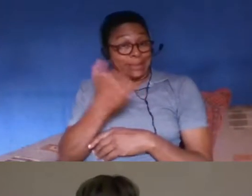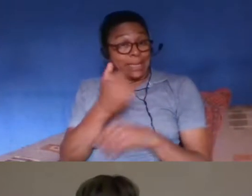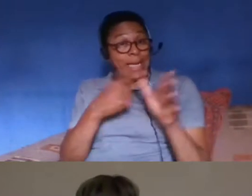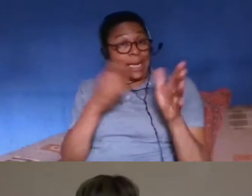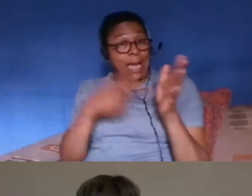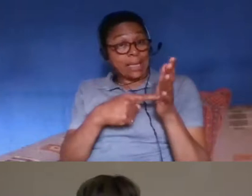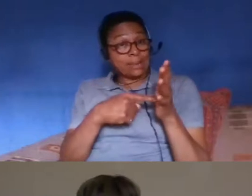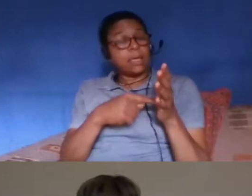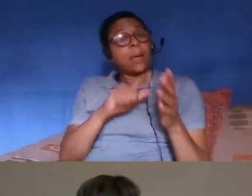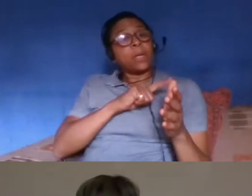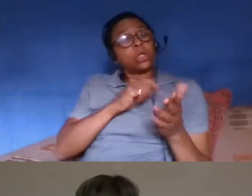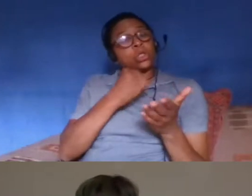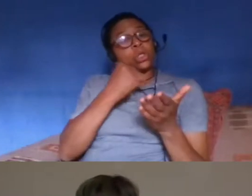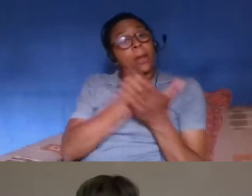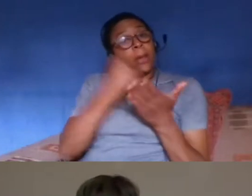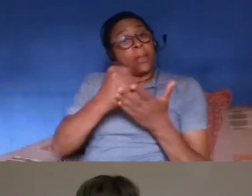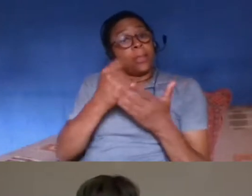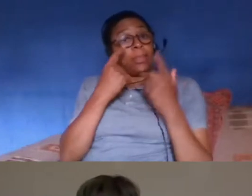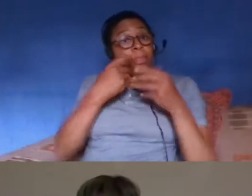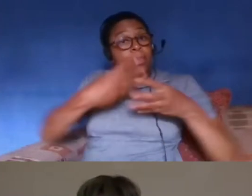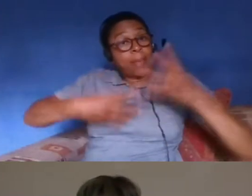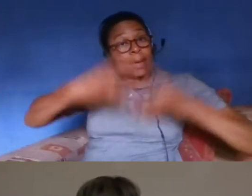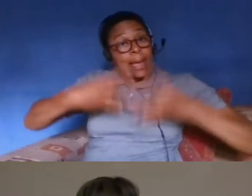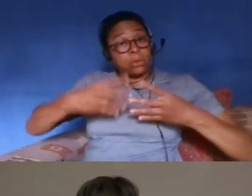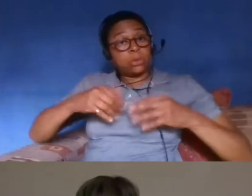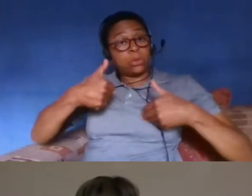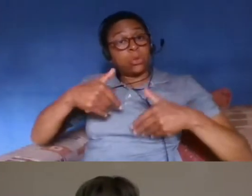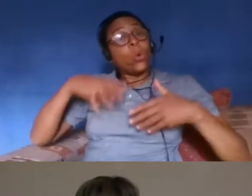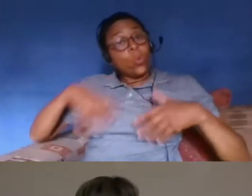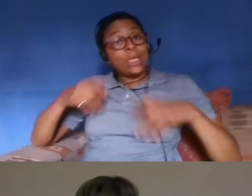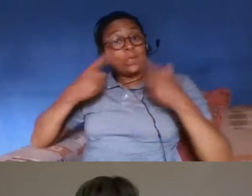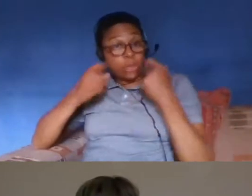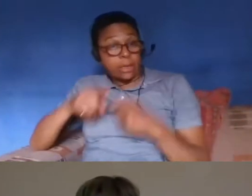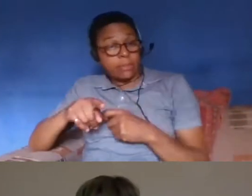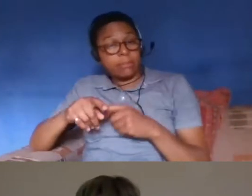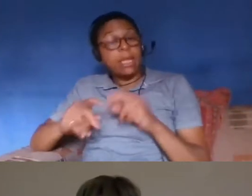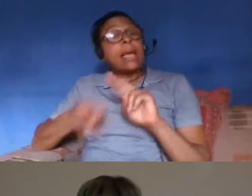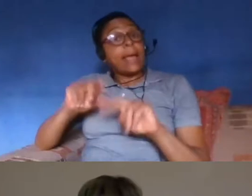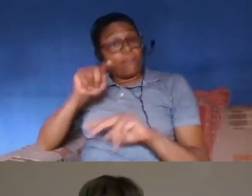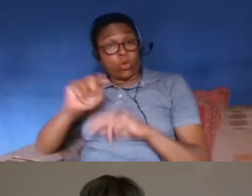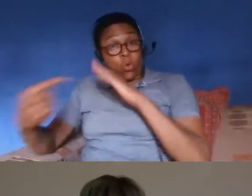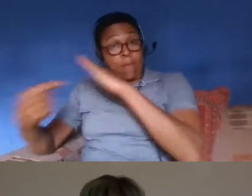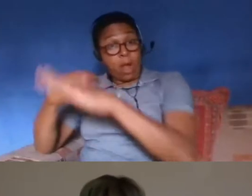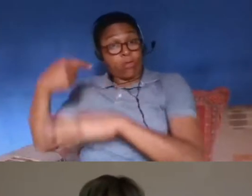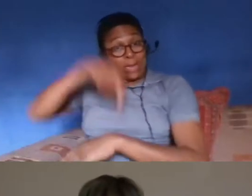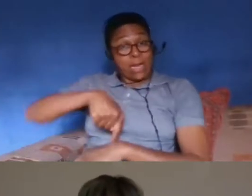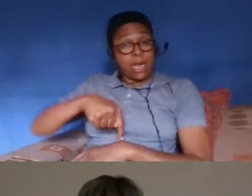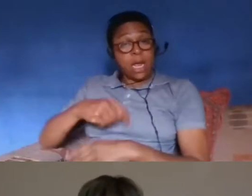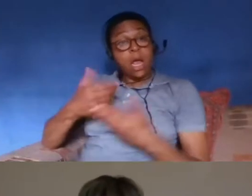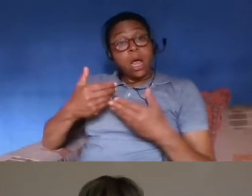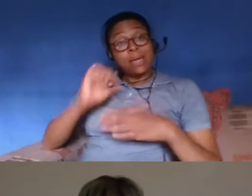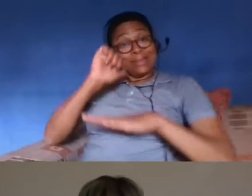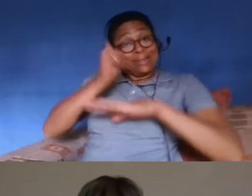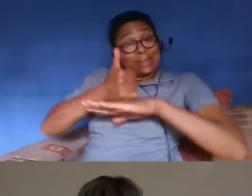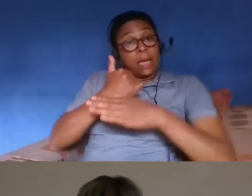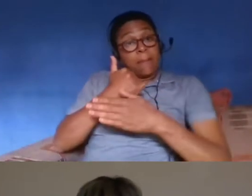bank account checks so rather than that it's still difficult to open a bank account if you're a migrant but at least bank accounts are no longer being